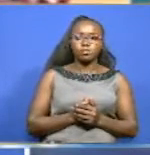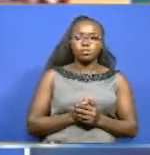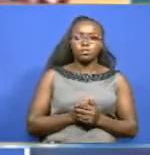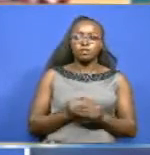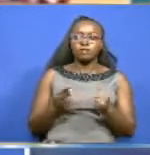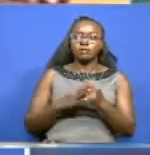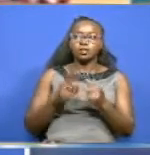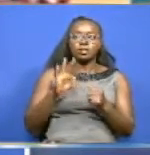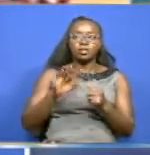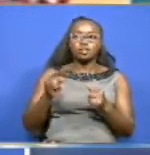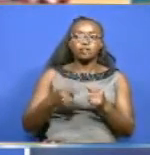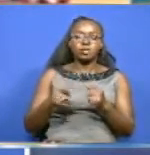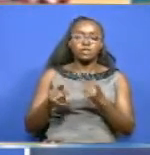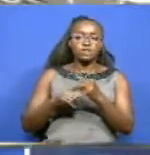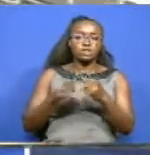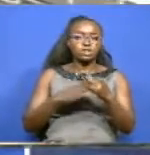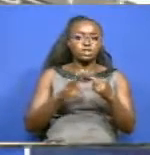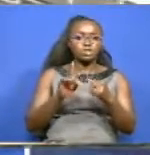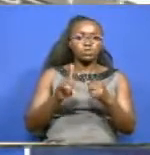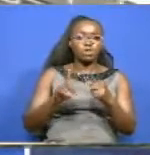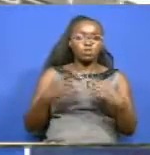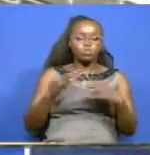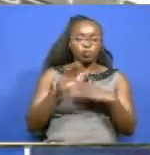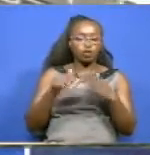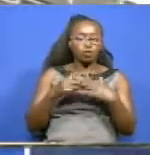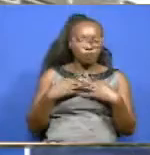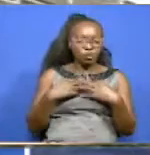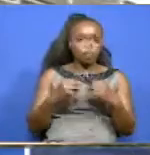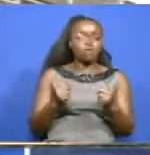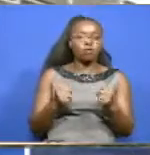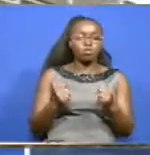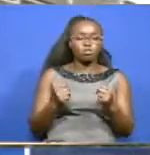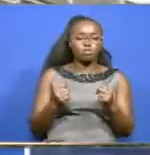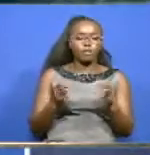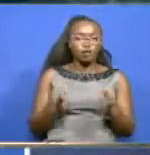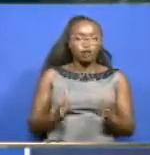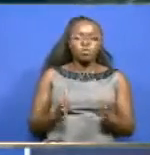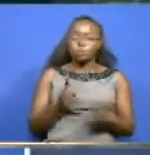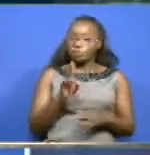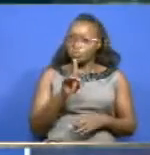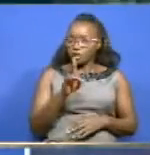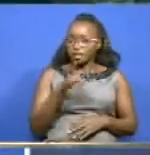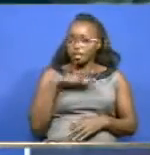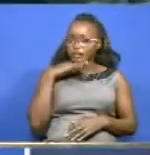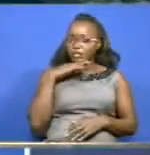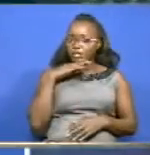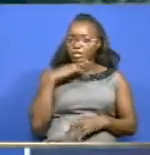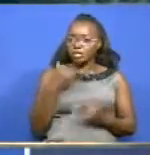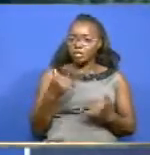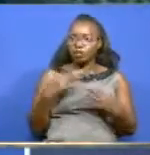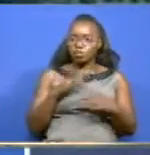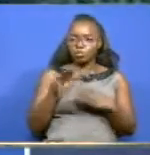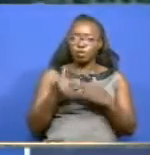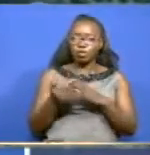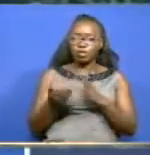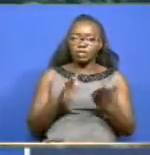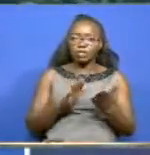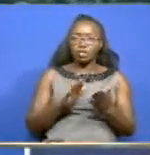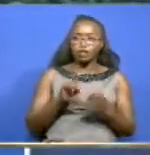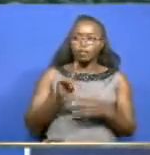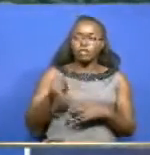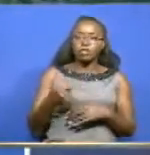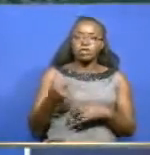,691. One more patient however succumbed to the virus, taking the total number of fatalities to 1